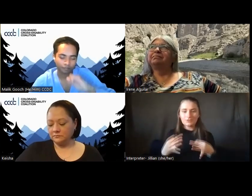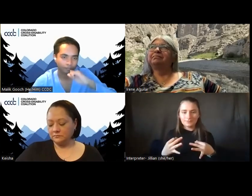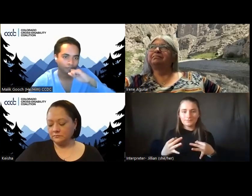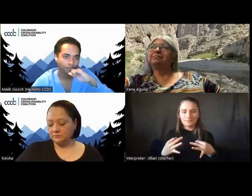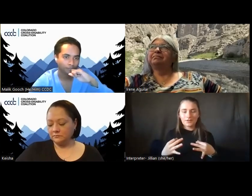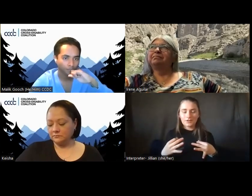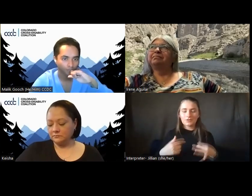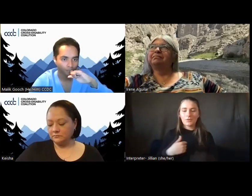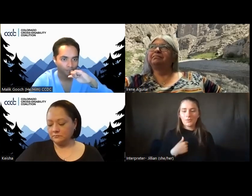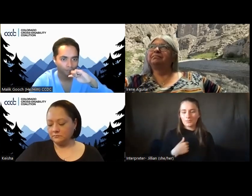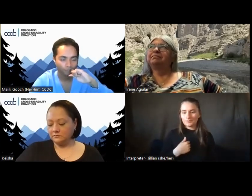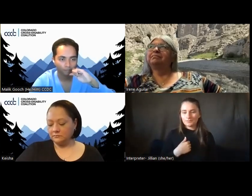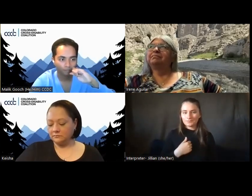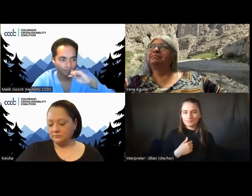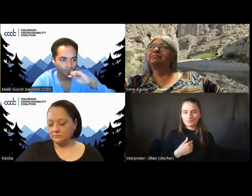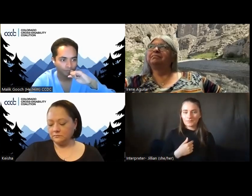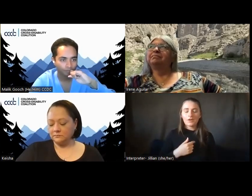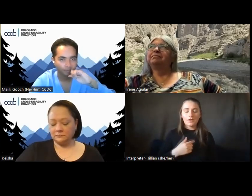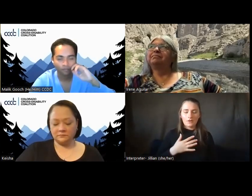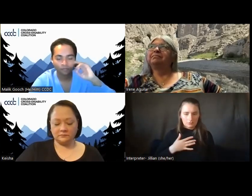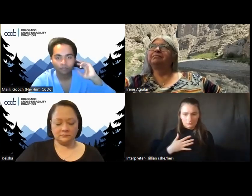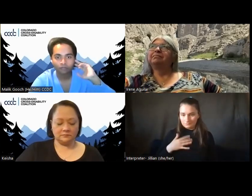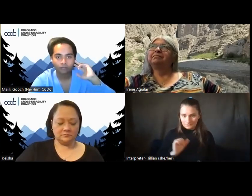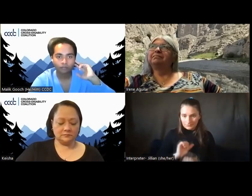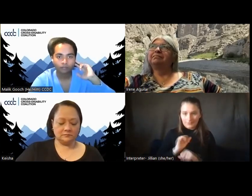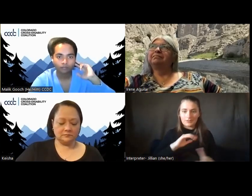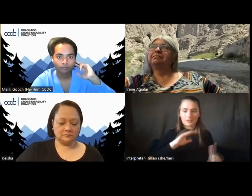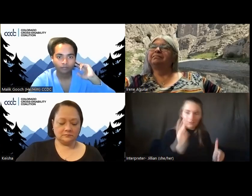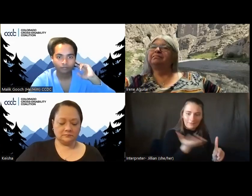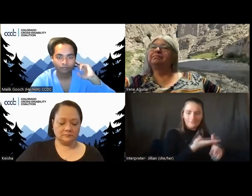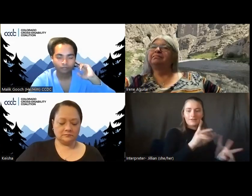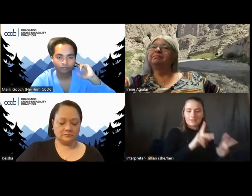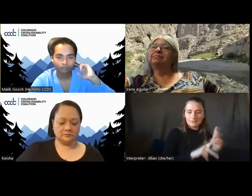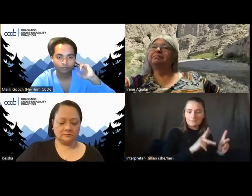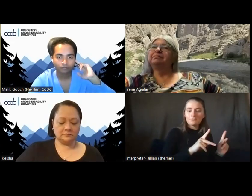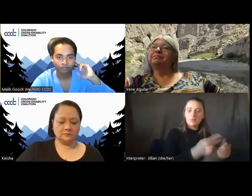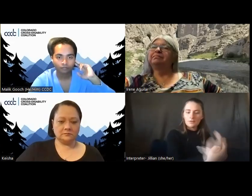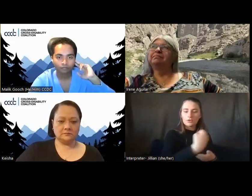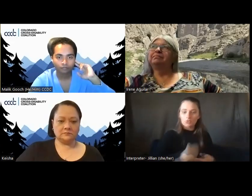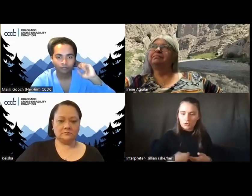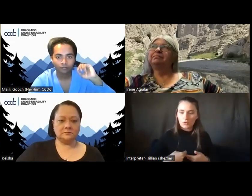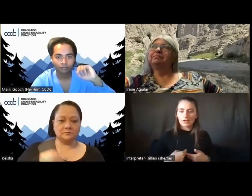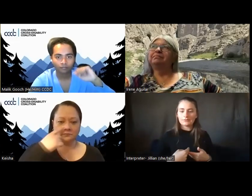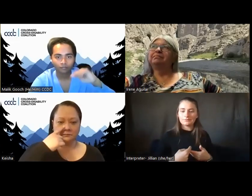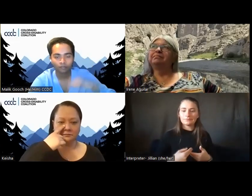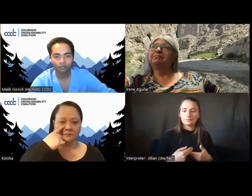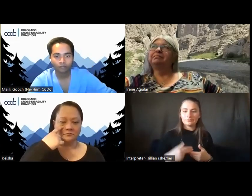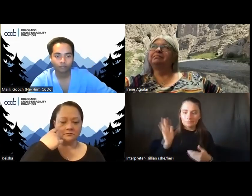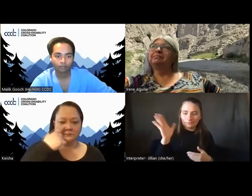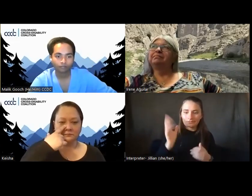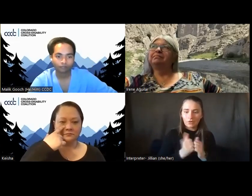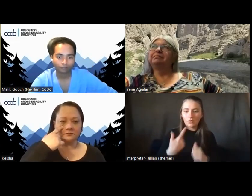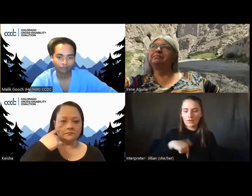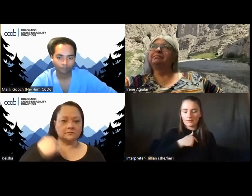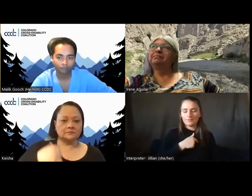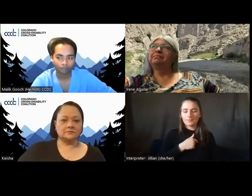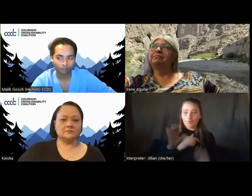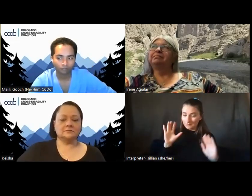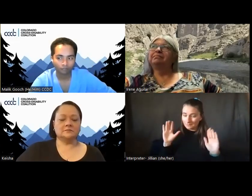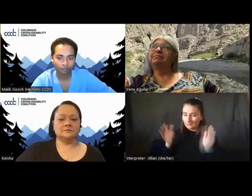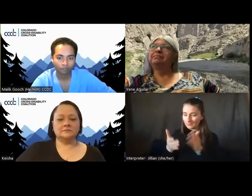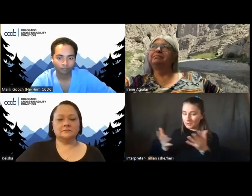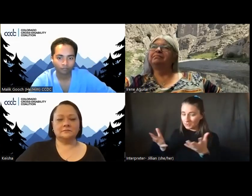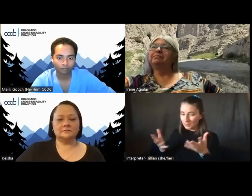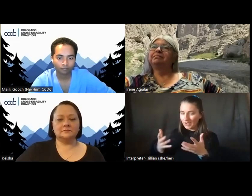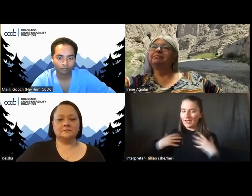convincing people to show up with us and join us in this fight to speaking up. But the biggest area we work in is health care, where we face a